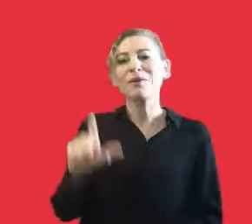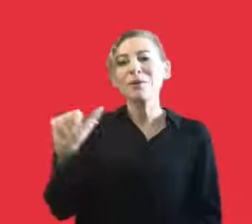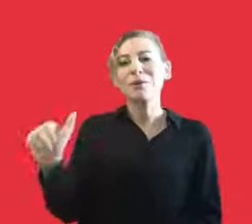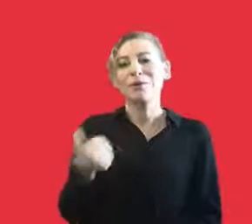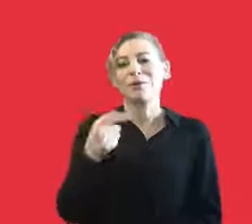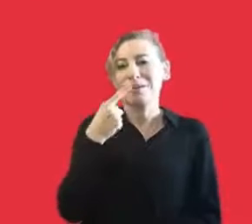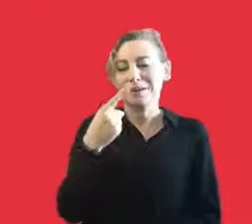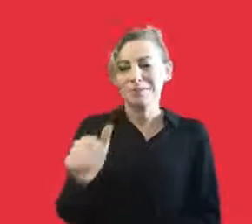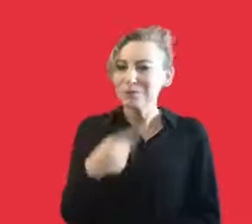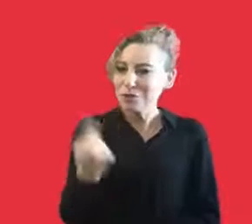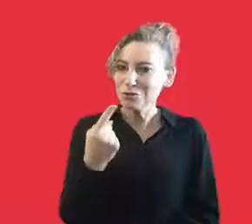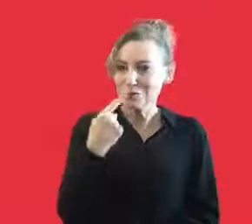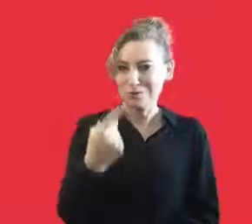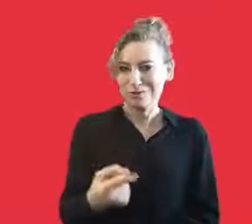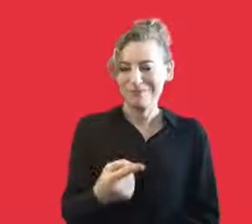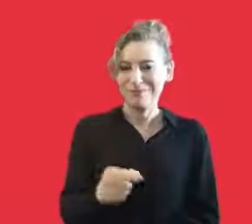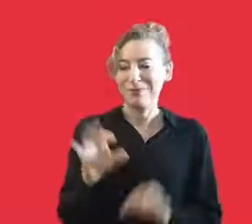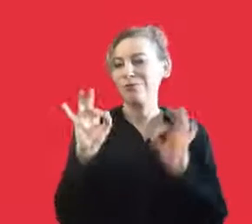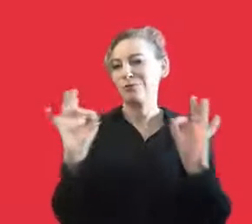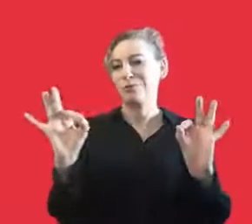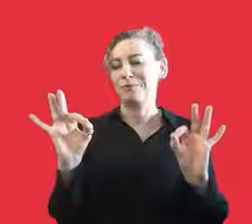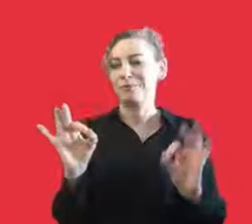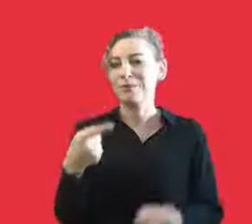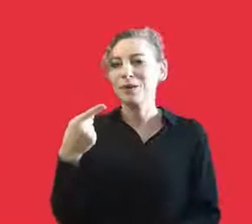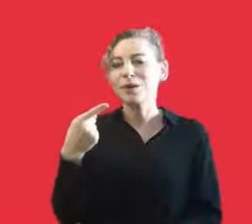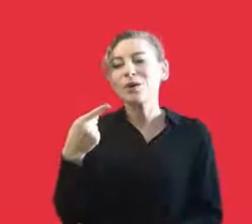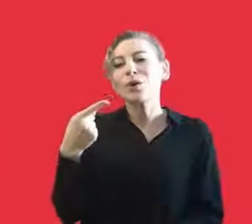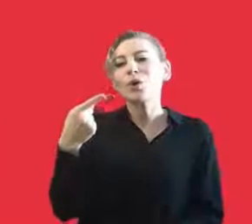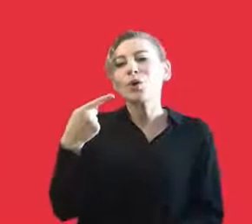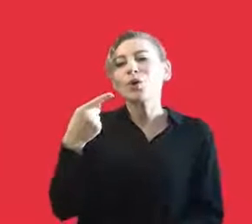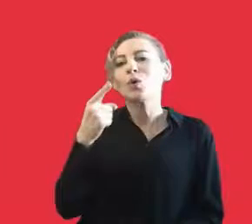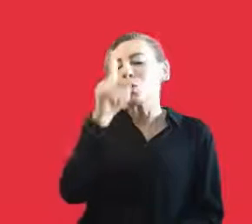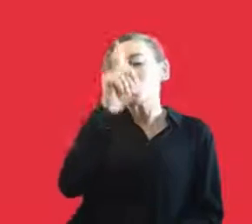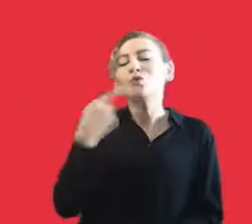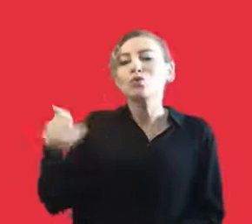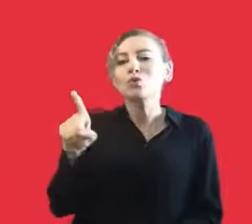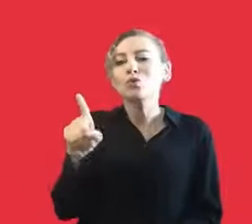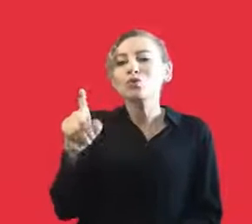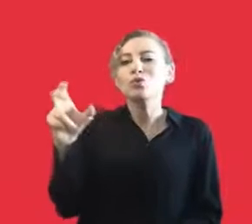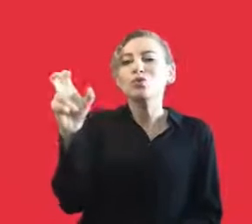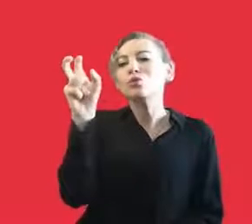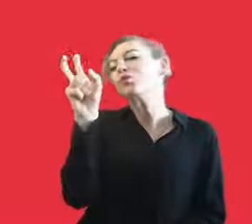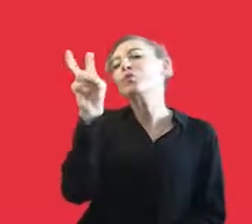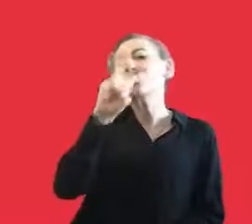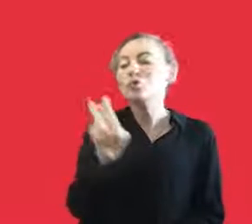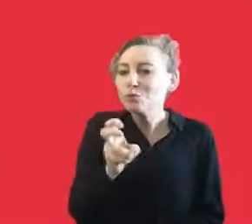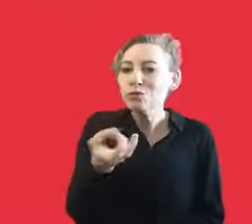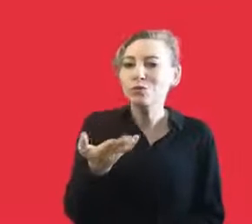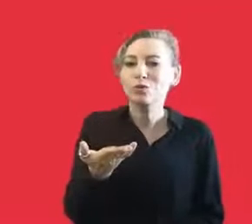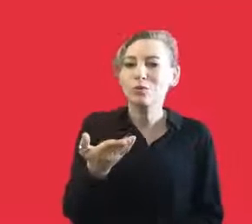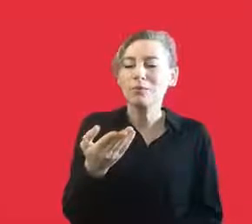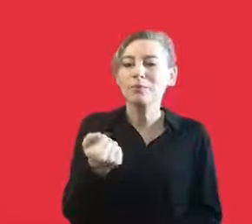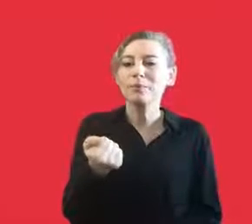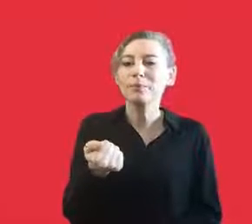And I will say something very important, 100,000 euros. We actually